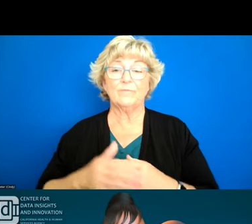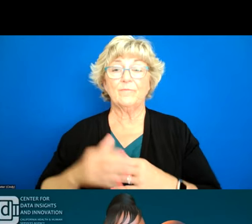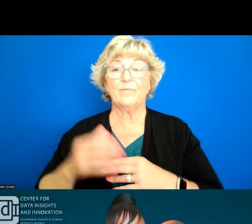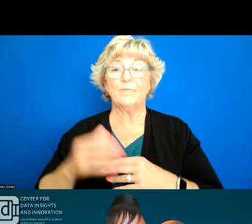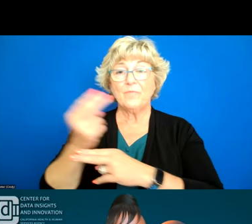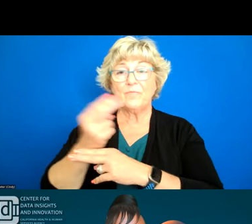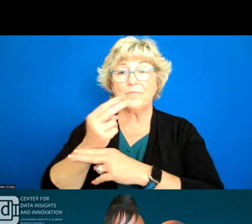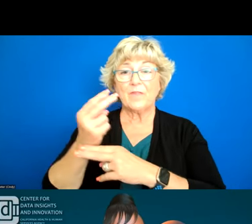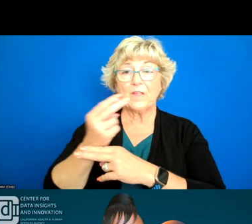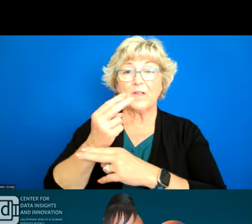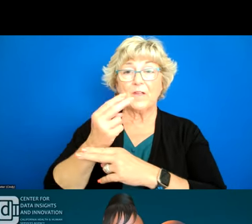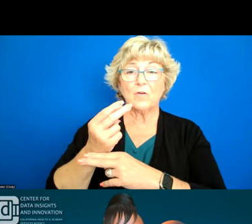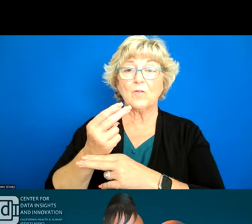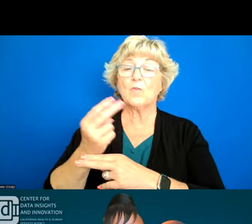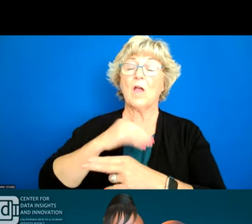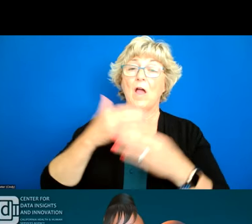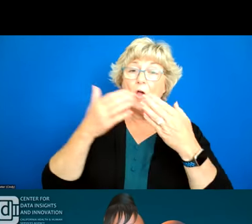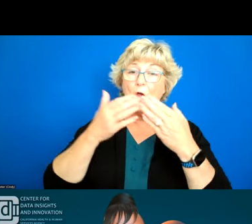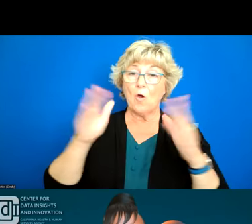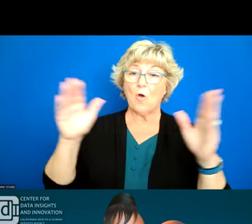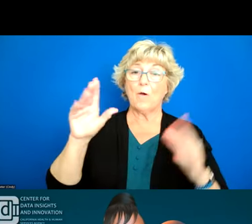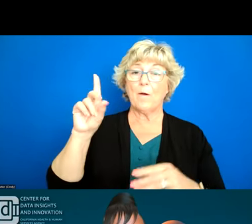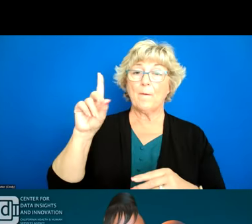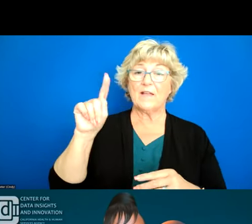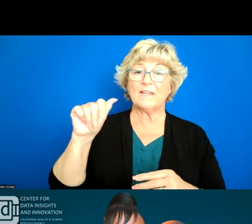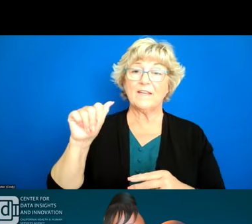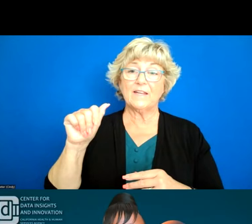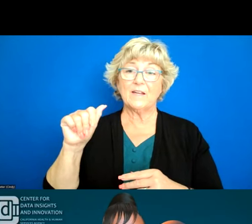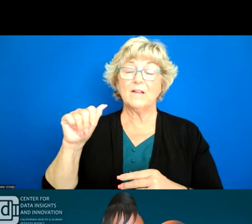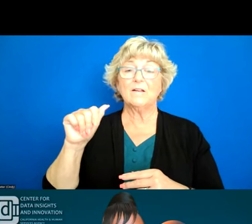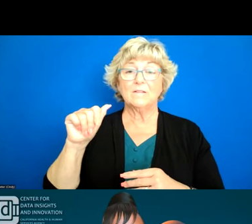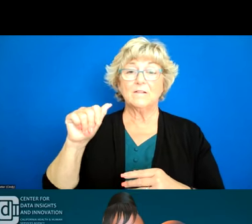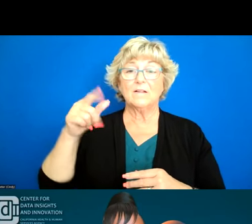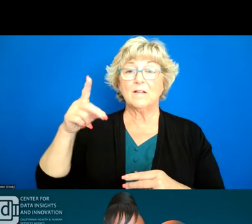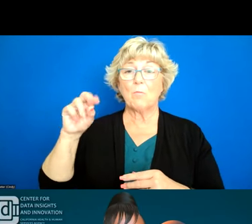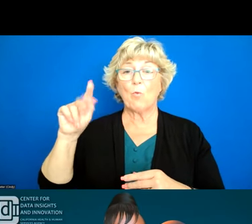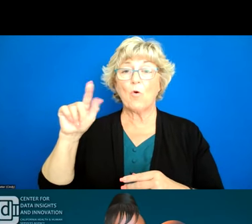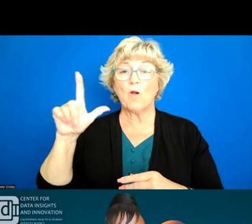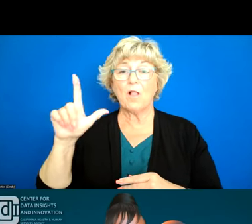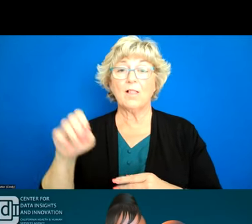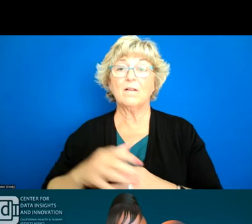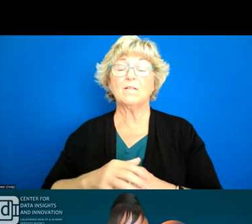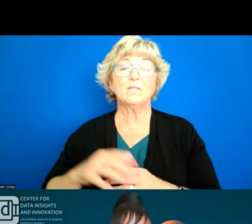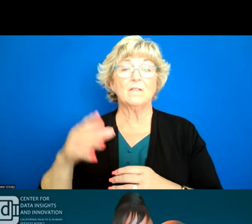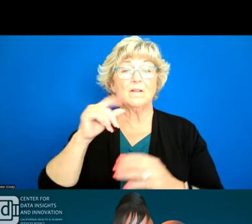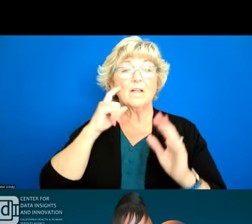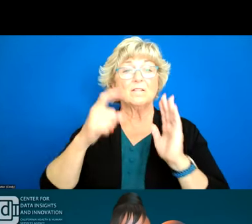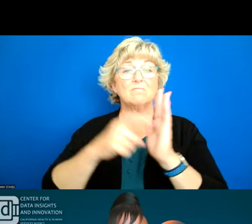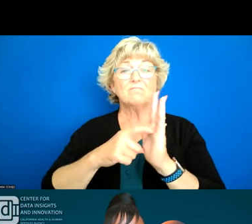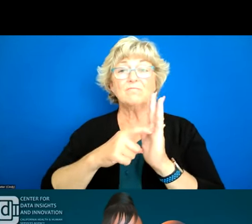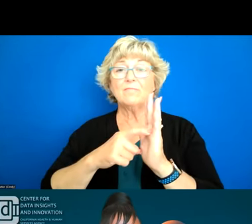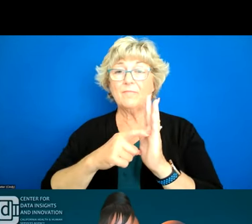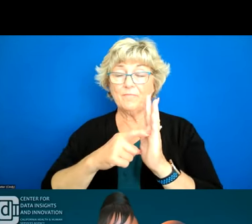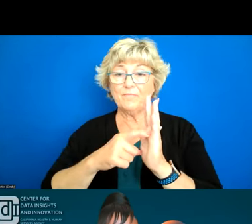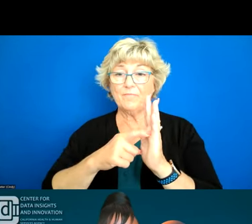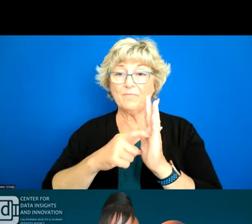of course and what we have at cdii with our agency data hub but also identifying kind of that that stream